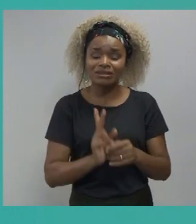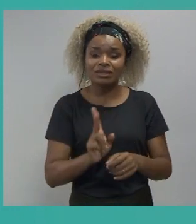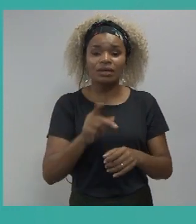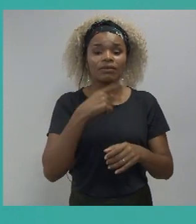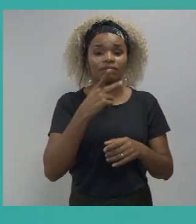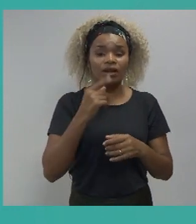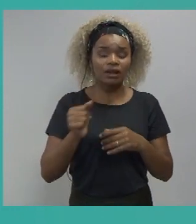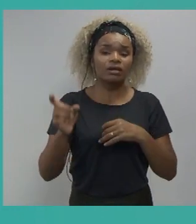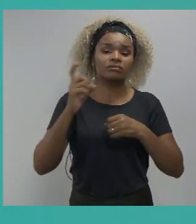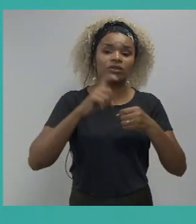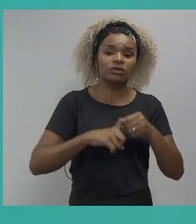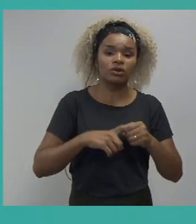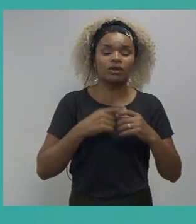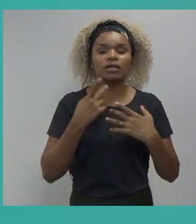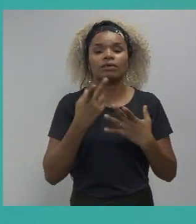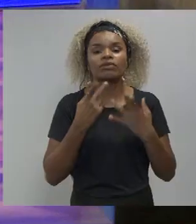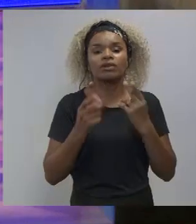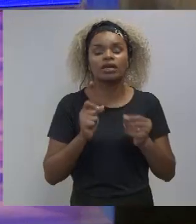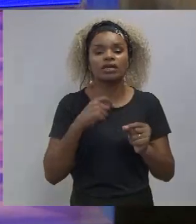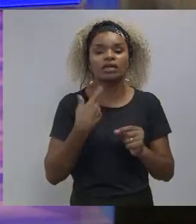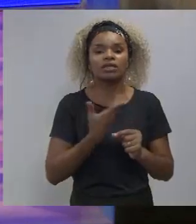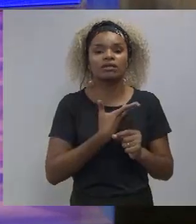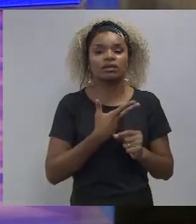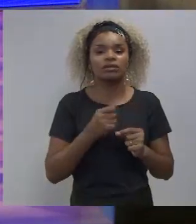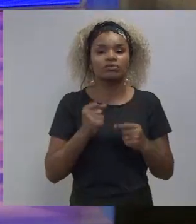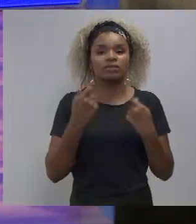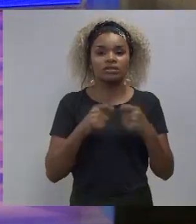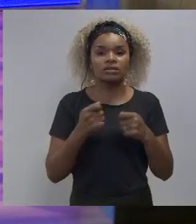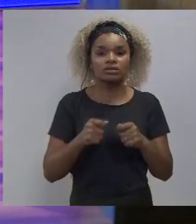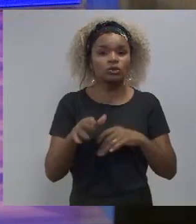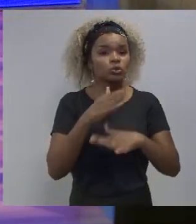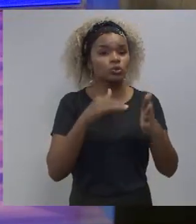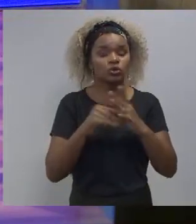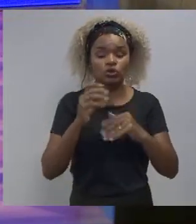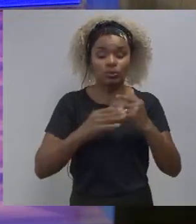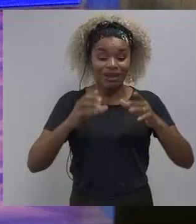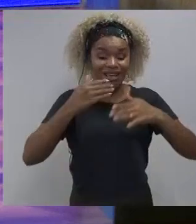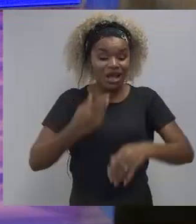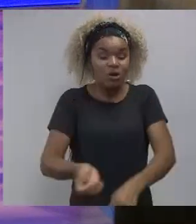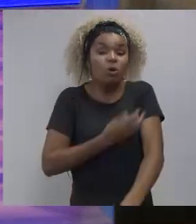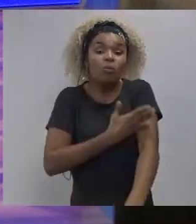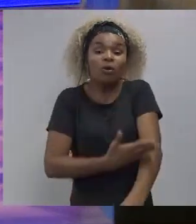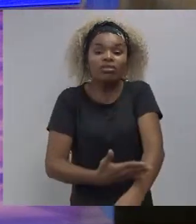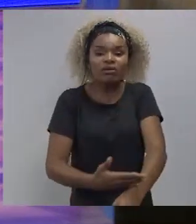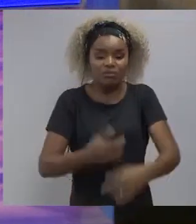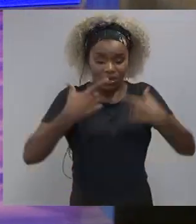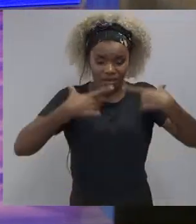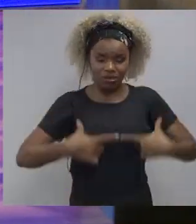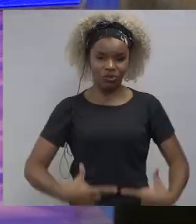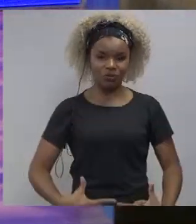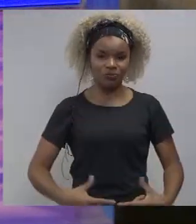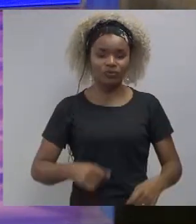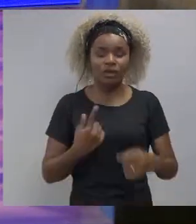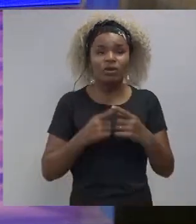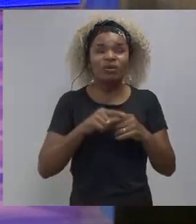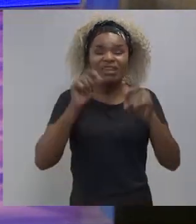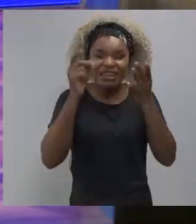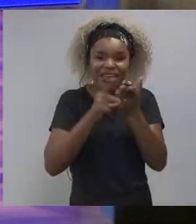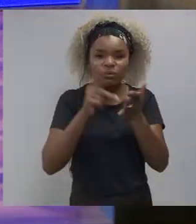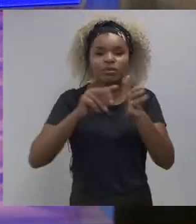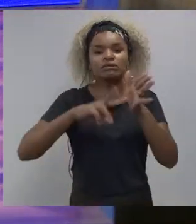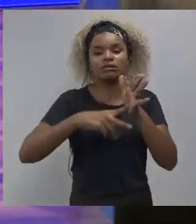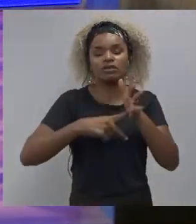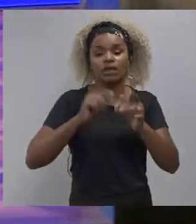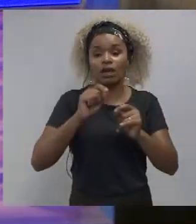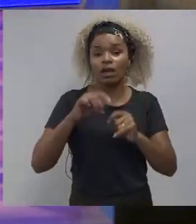down to well it's all about mindset and it's all about behavior but what does that actually mean so